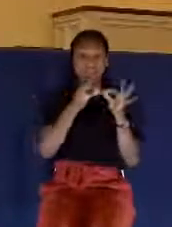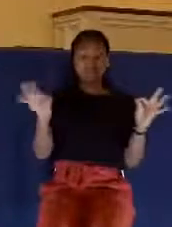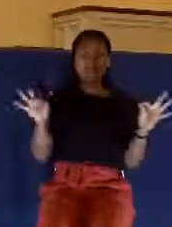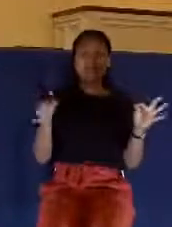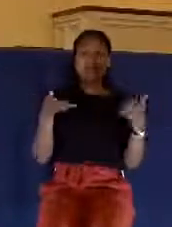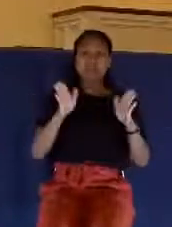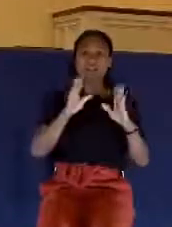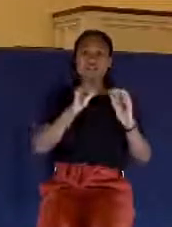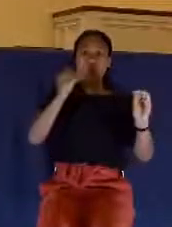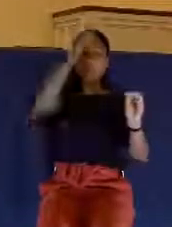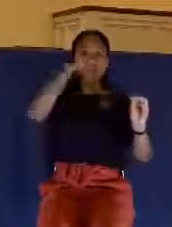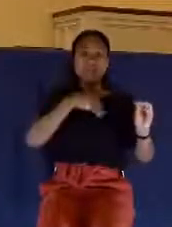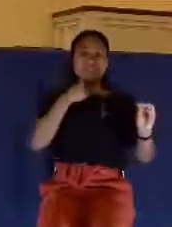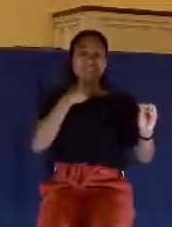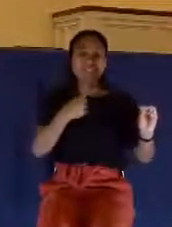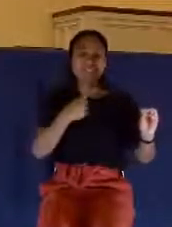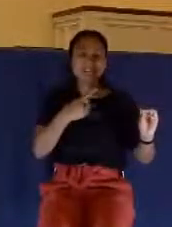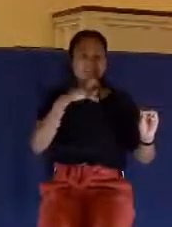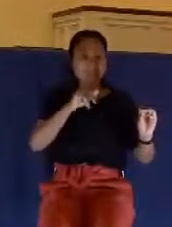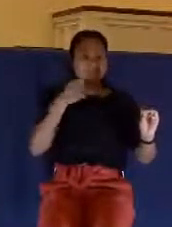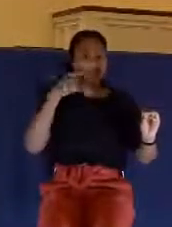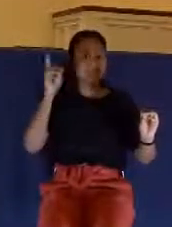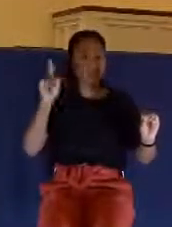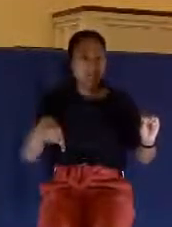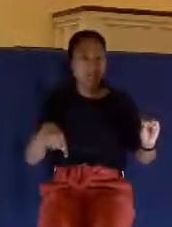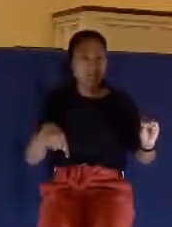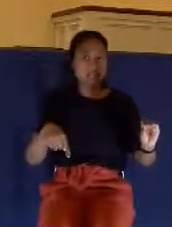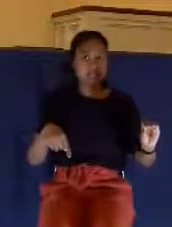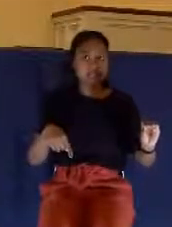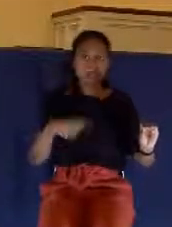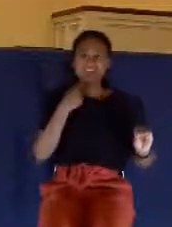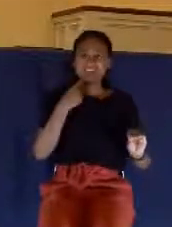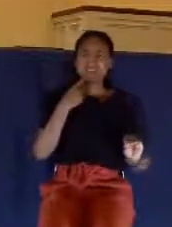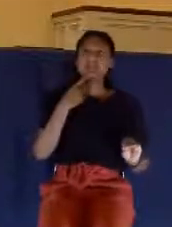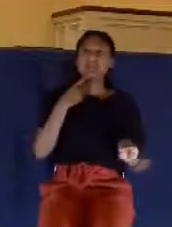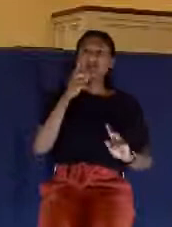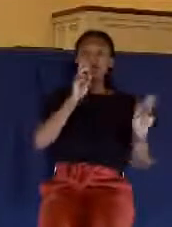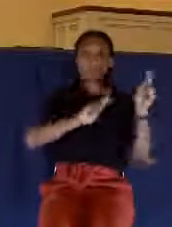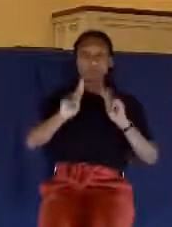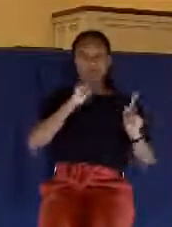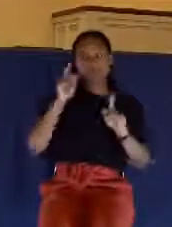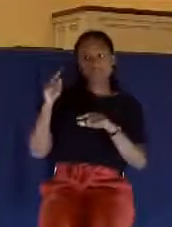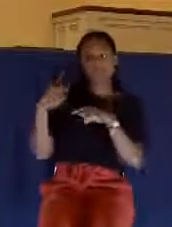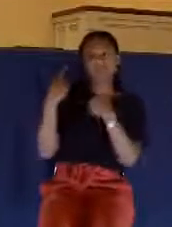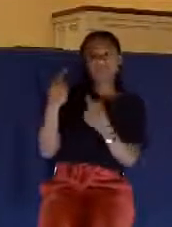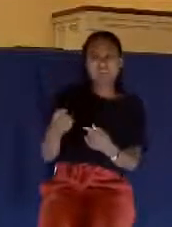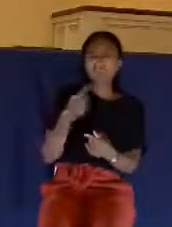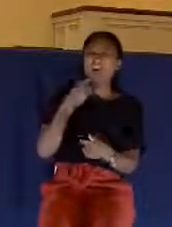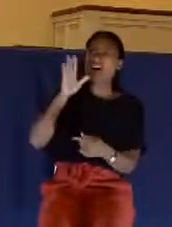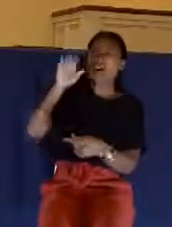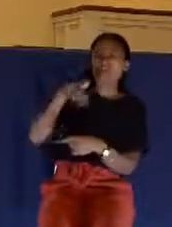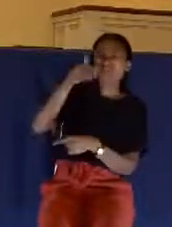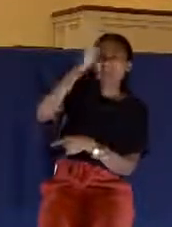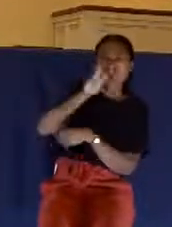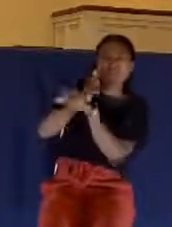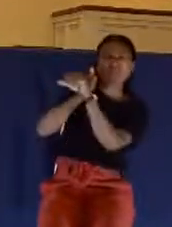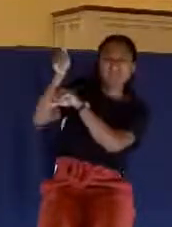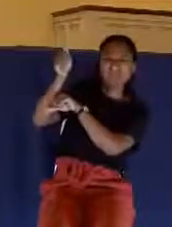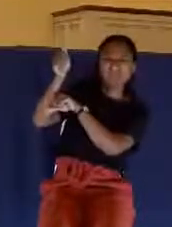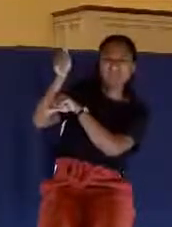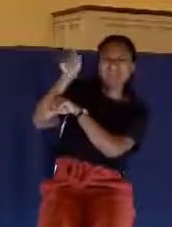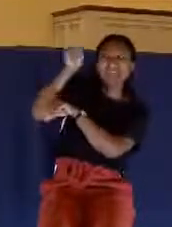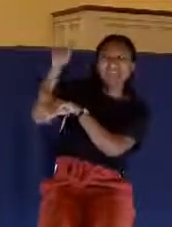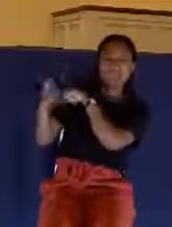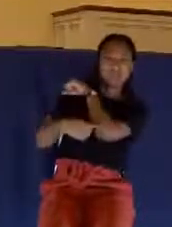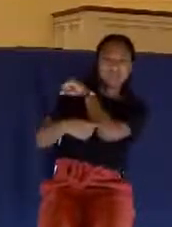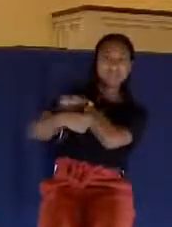person imperative. That's a strong command. And what that actually means is that people were already rationalizing that God was the cause of